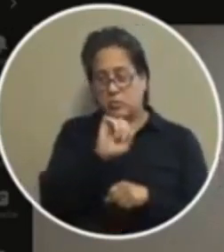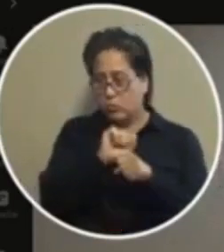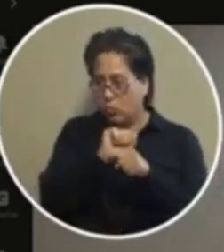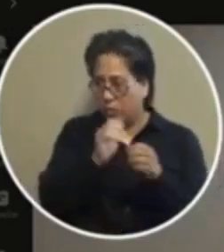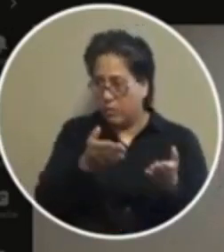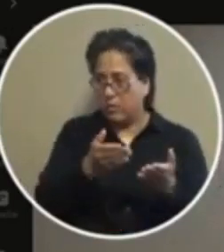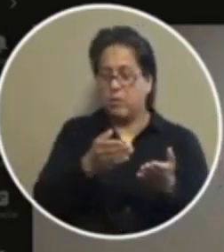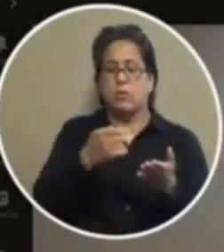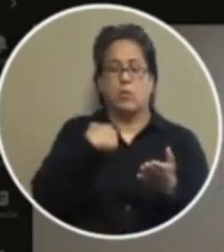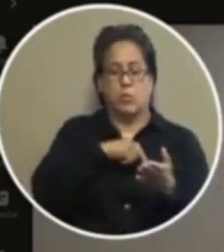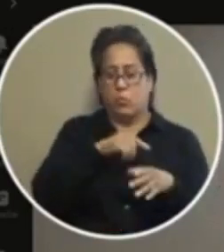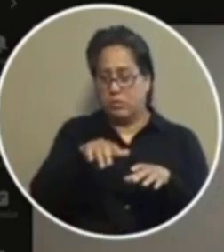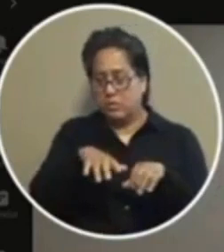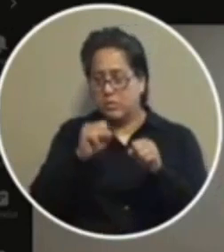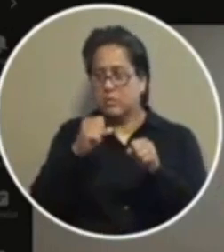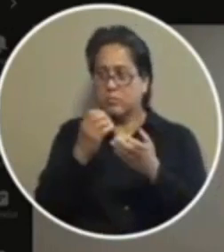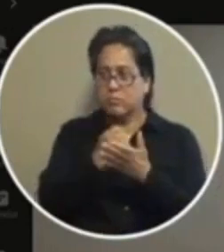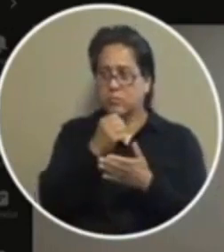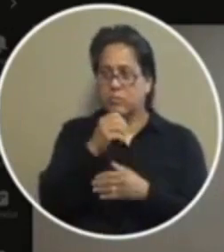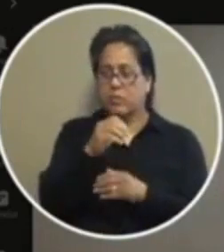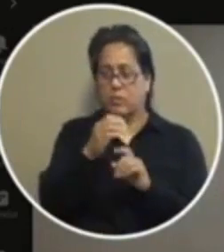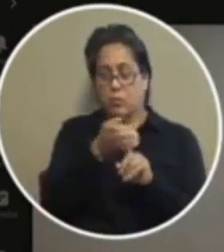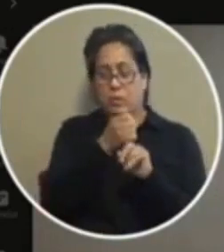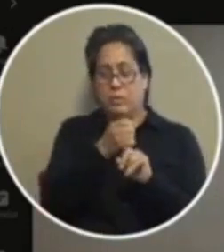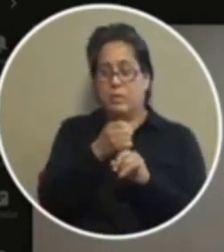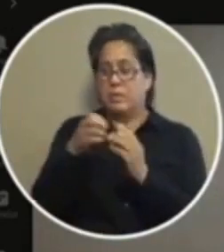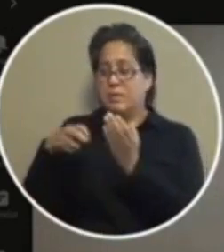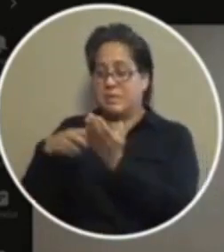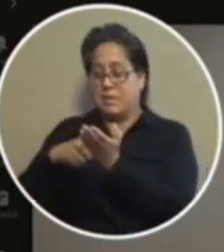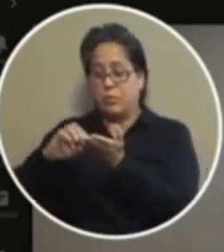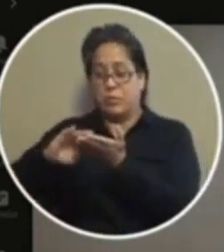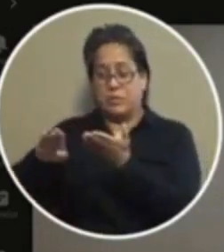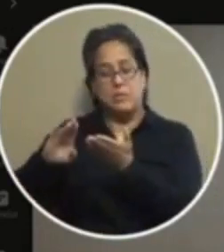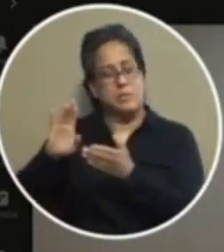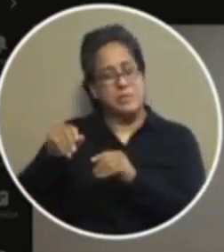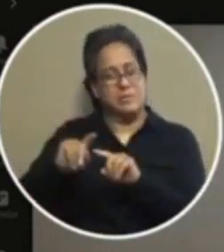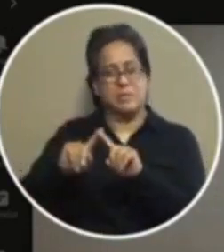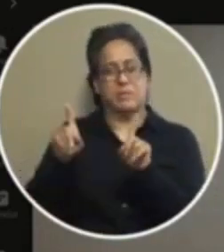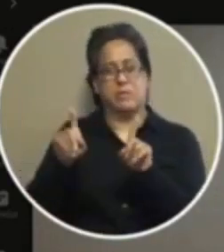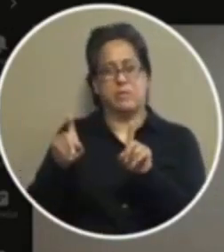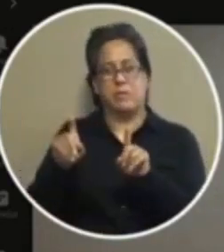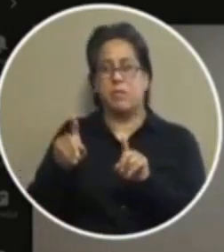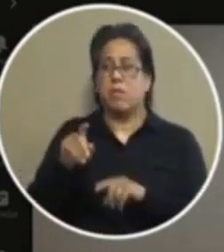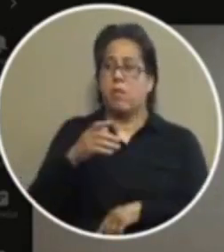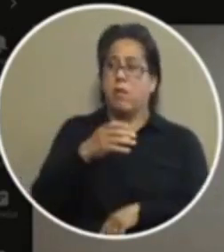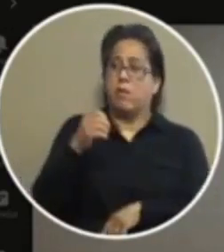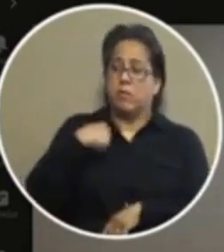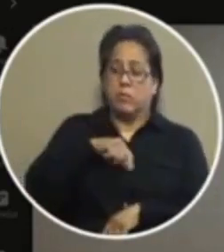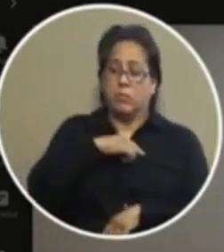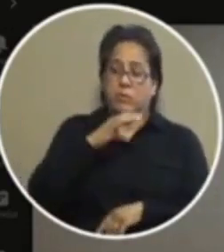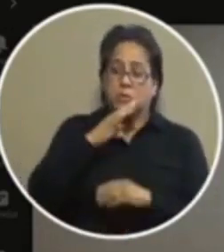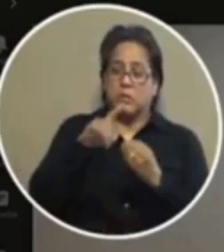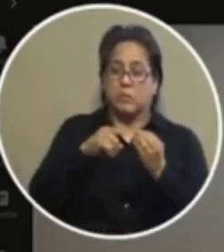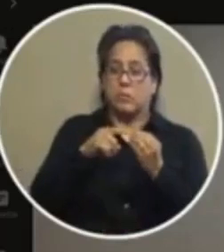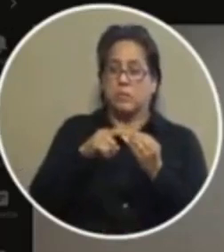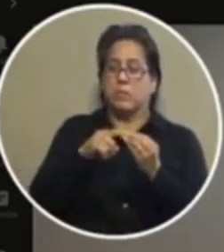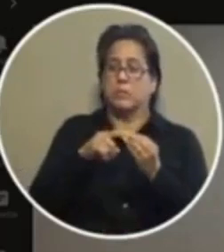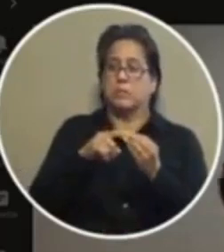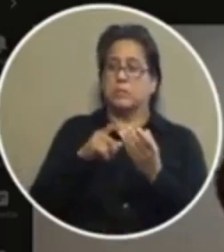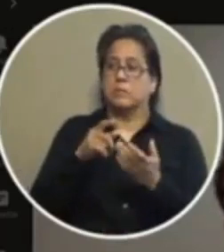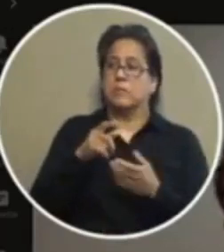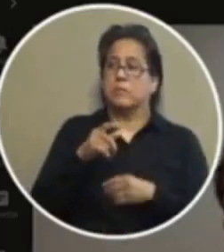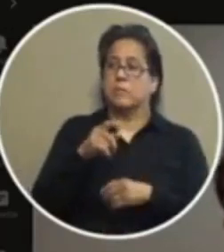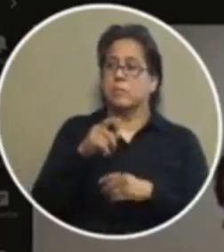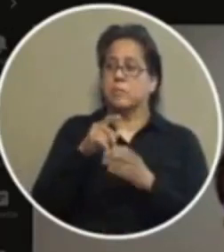know he knows that we take non-arrest but you're doing sight and release so that's a little different i mean and we're talking in the weeds kind of stuff